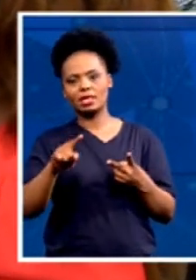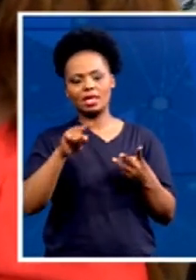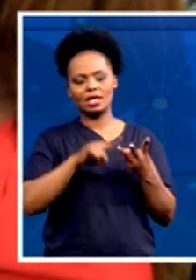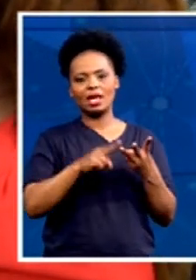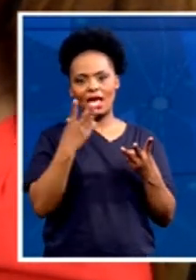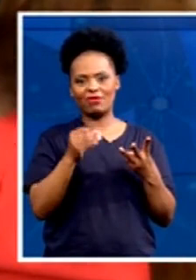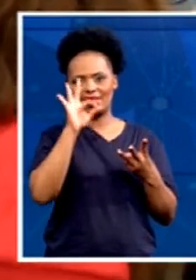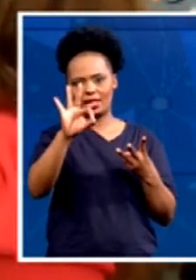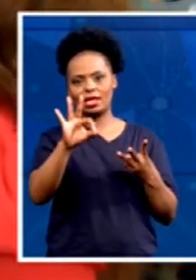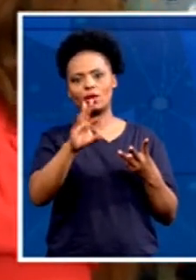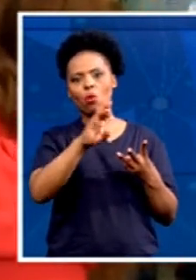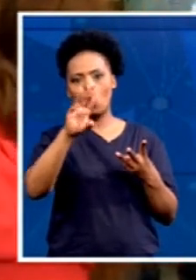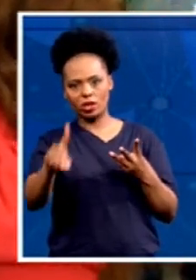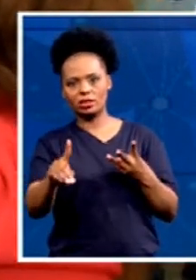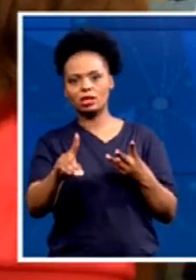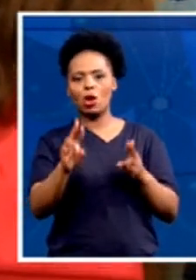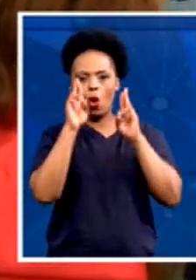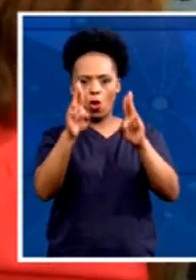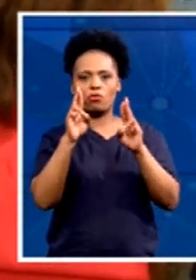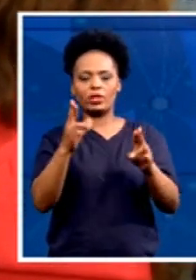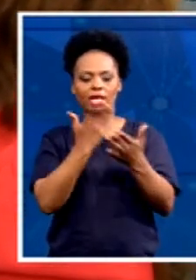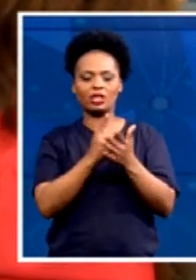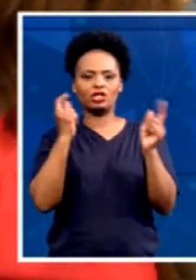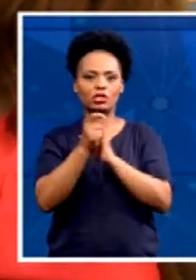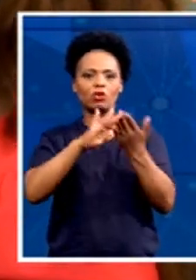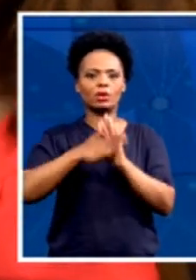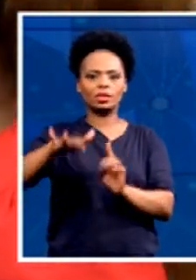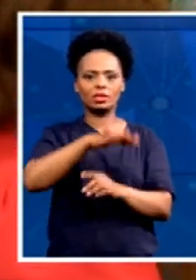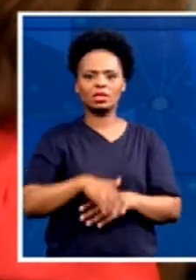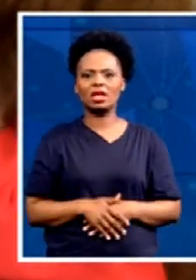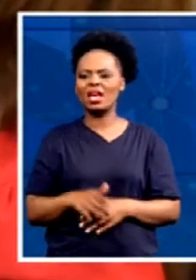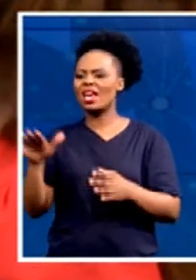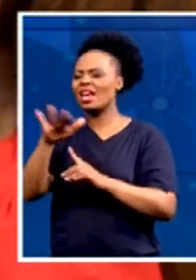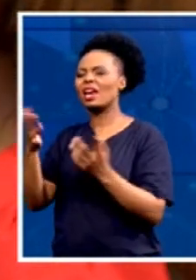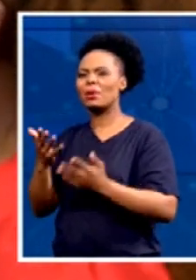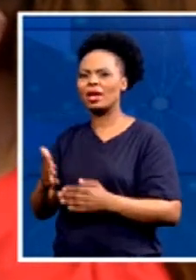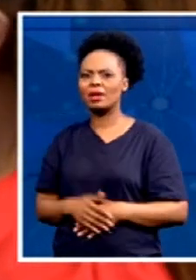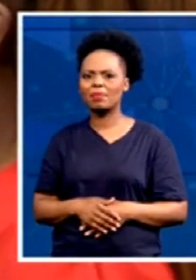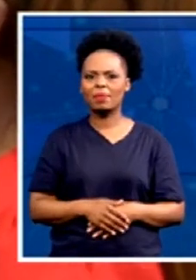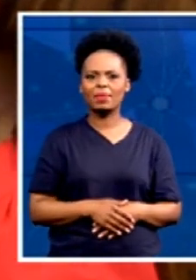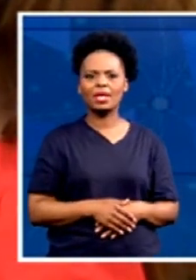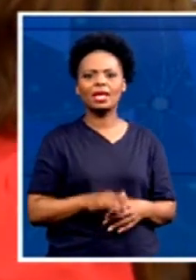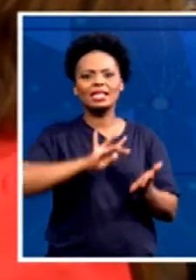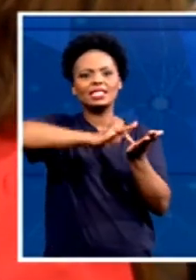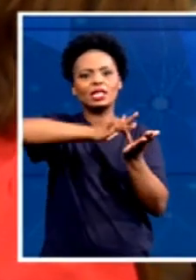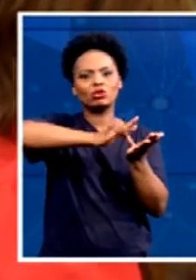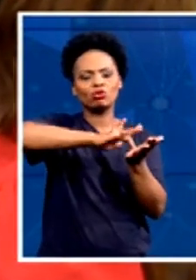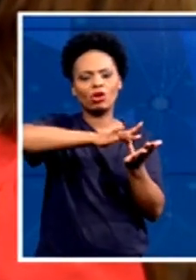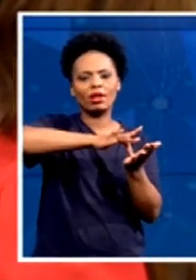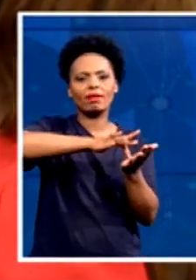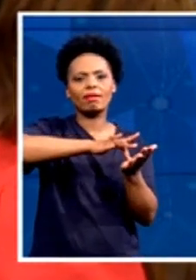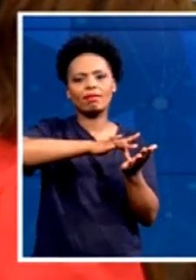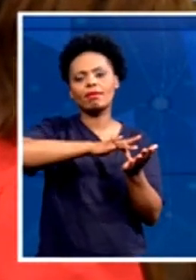make a change in those communities. In which area is this many? So they are in Centurion, Deuvers, as well as